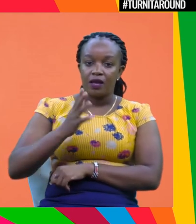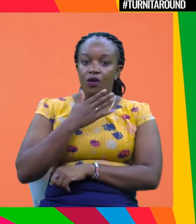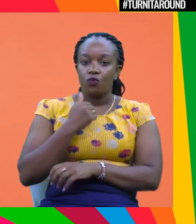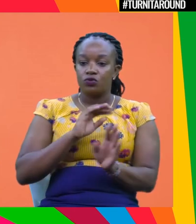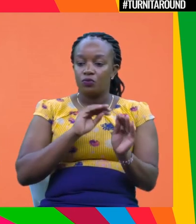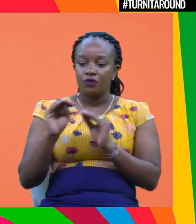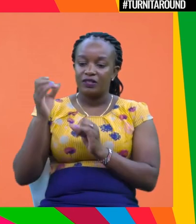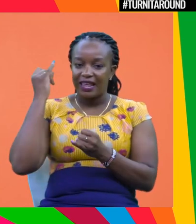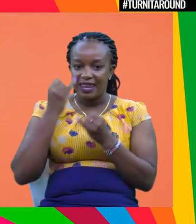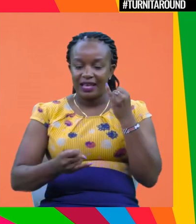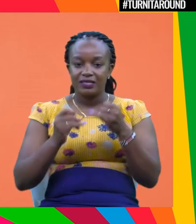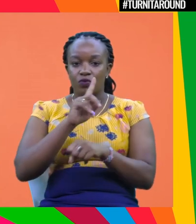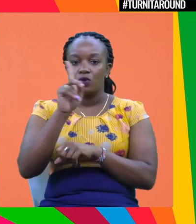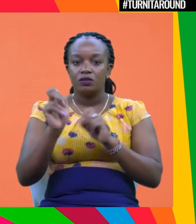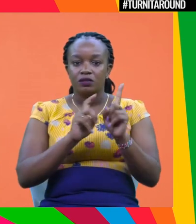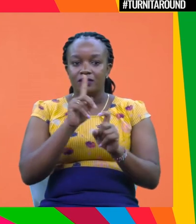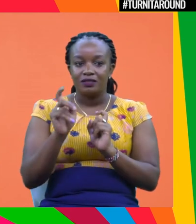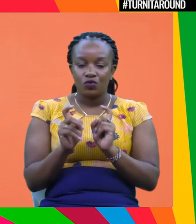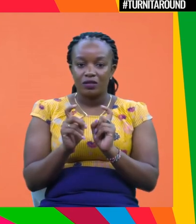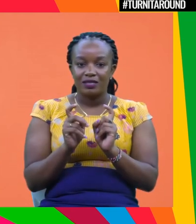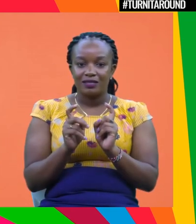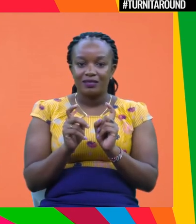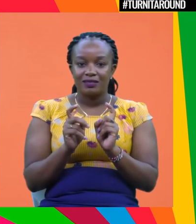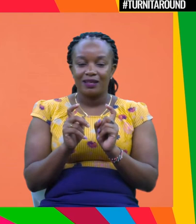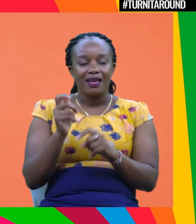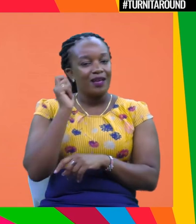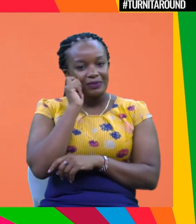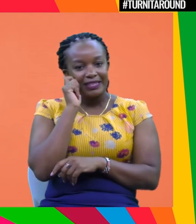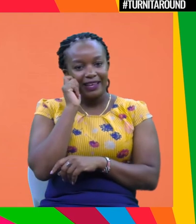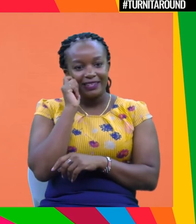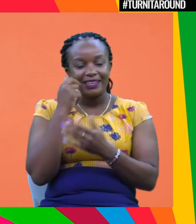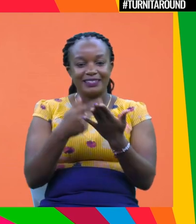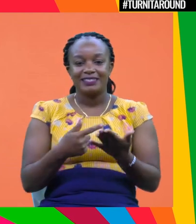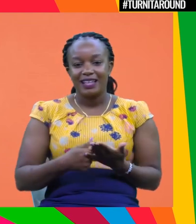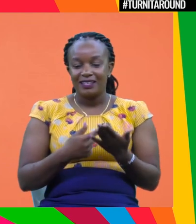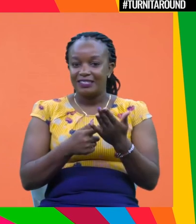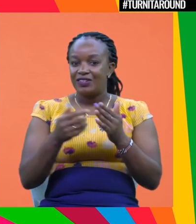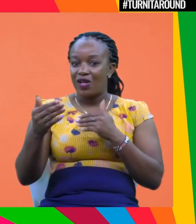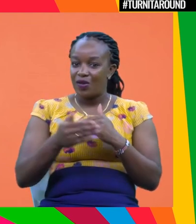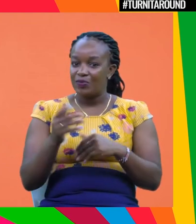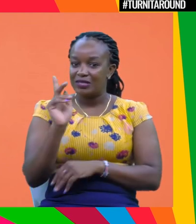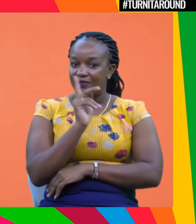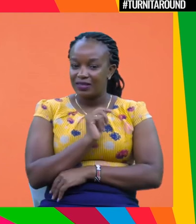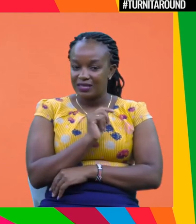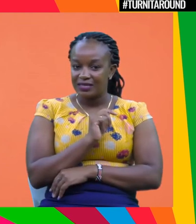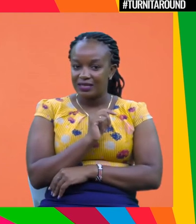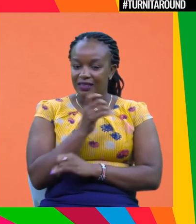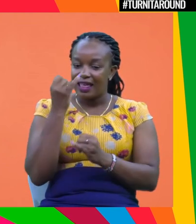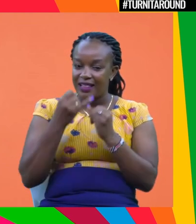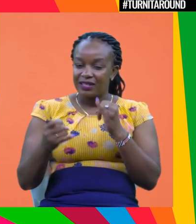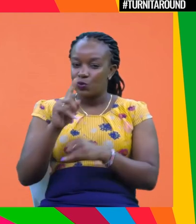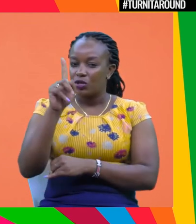on to the very last question, although I'm getting super sad that this session is almost over. But here's my last question.